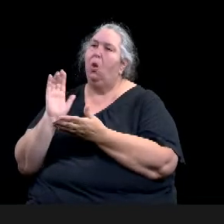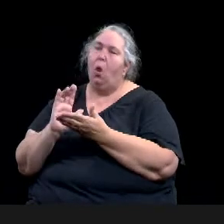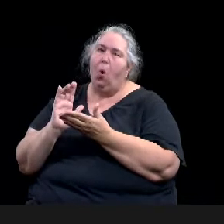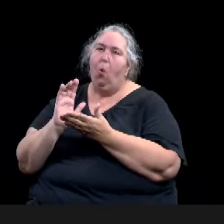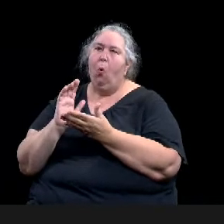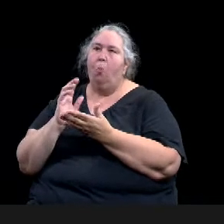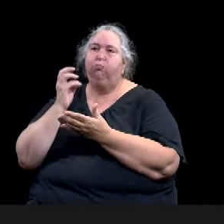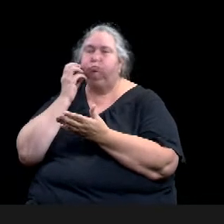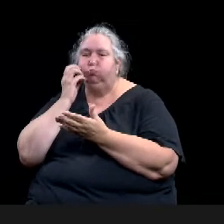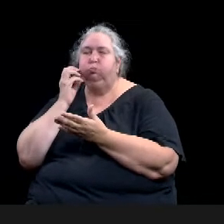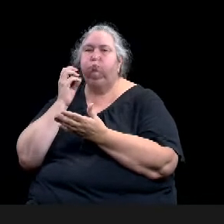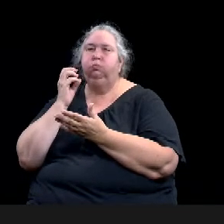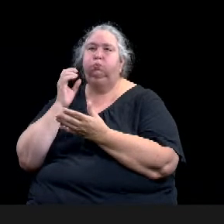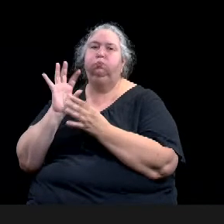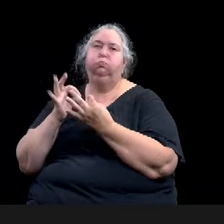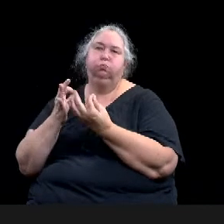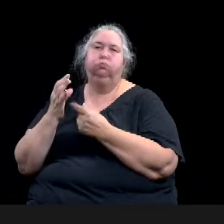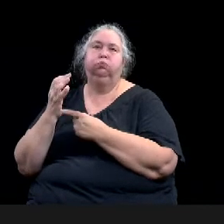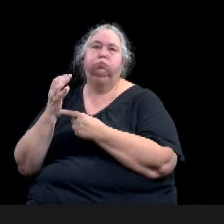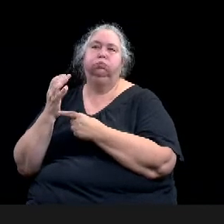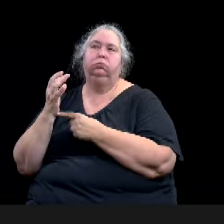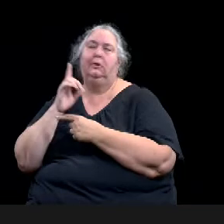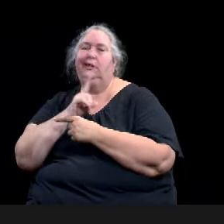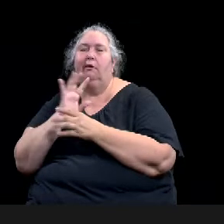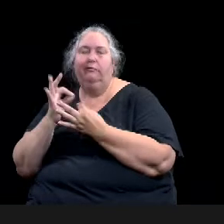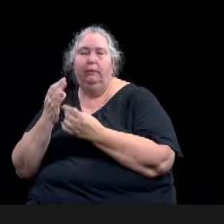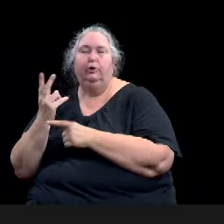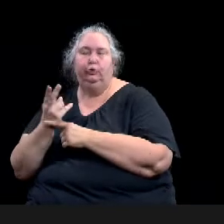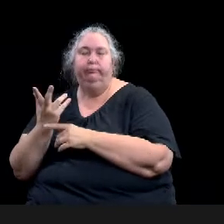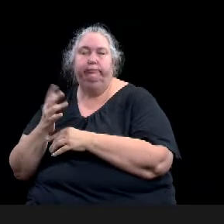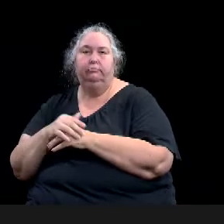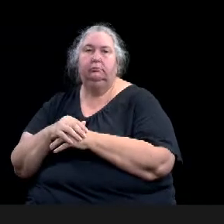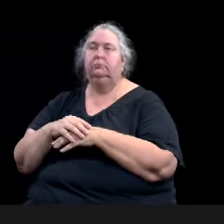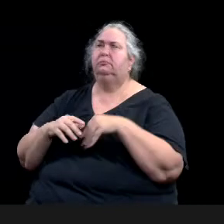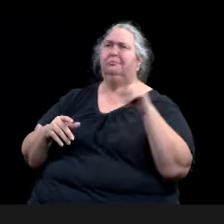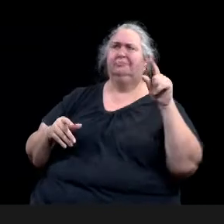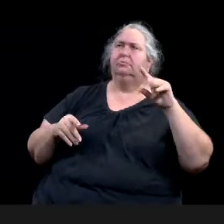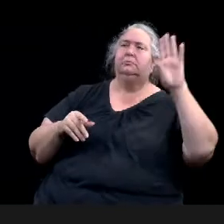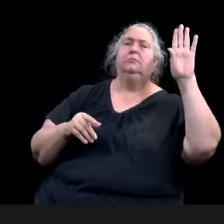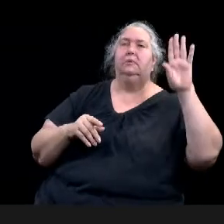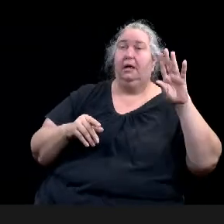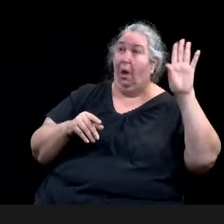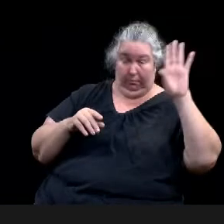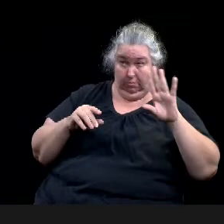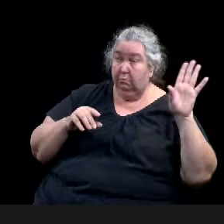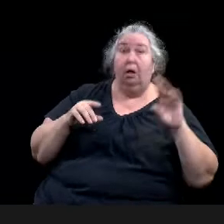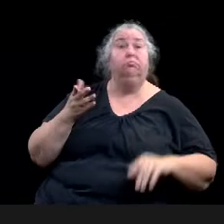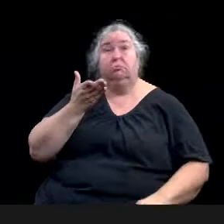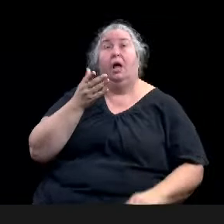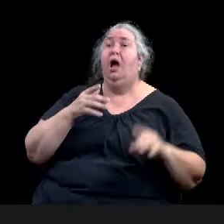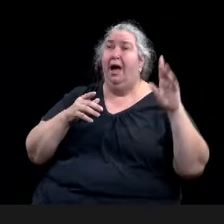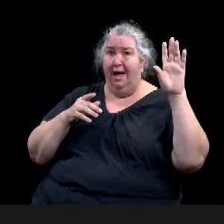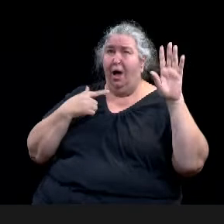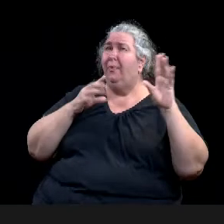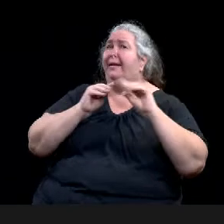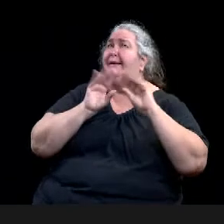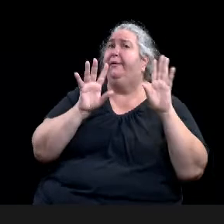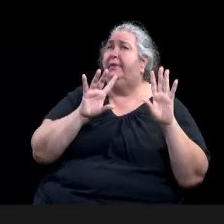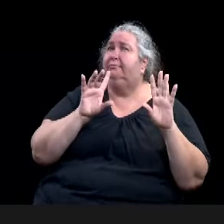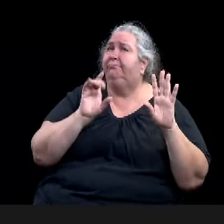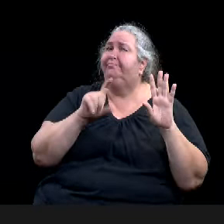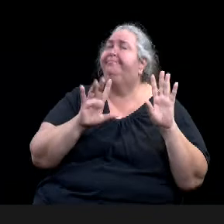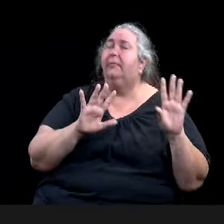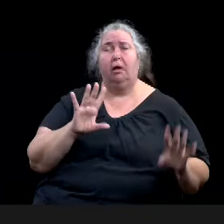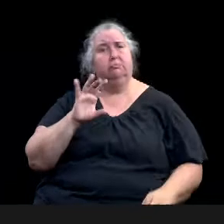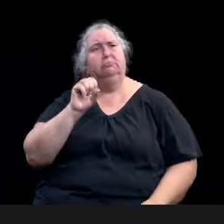go ahead. Can I ask a couple clarifying questions? Sure. So with this one, it's currently out of alignment with what it needs to be zoned, because those